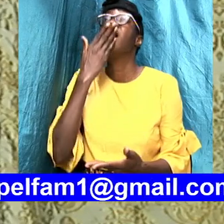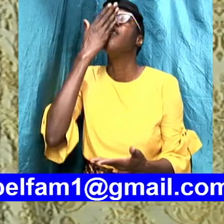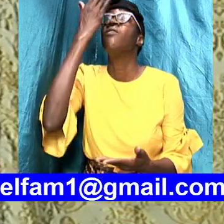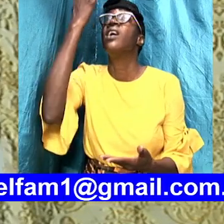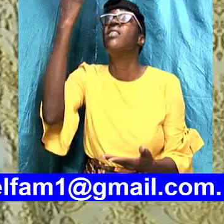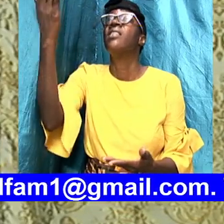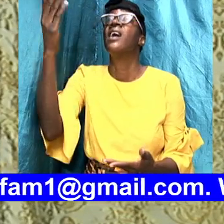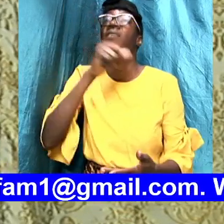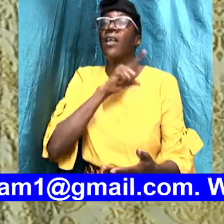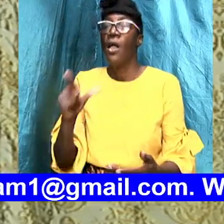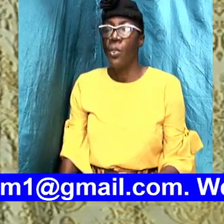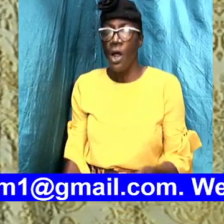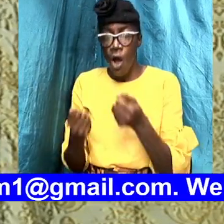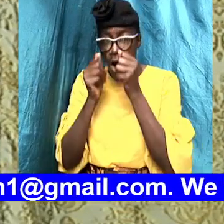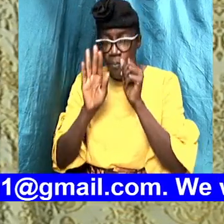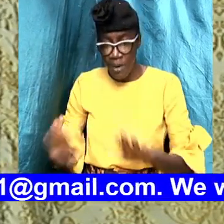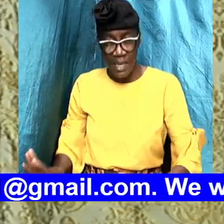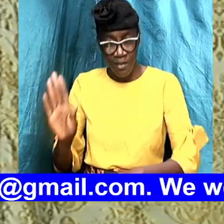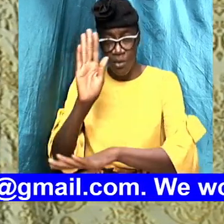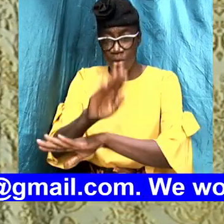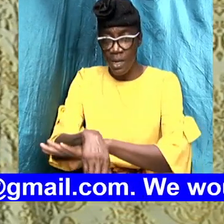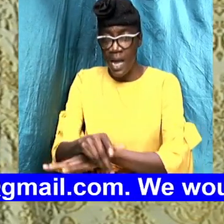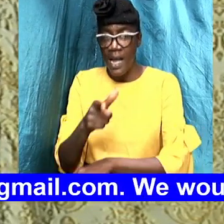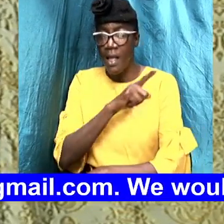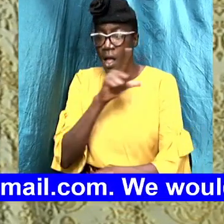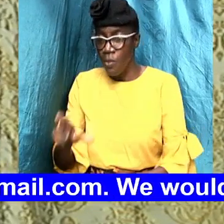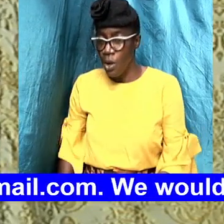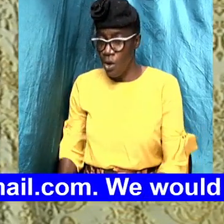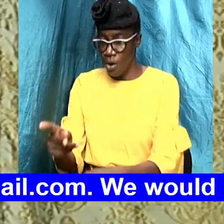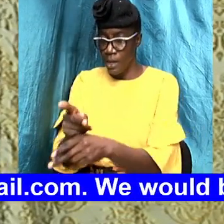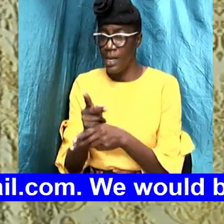thanks the Lord bless you tonight and the Lord keep